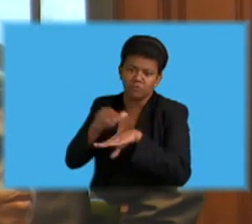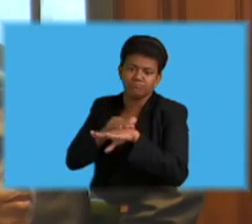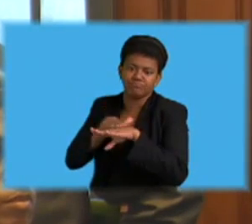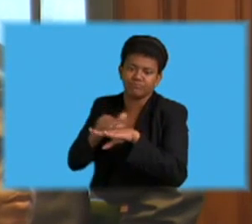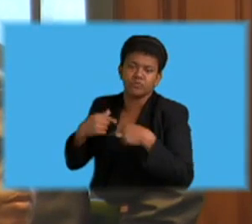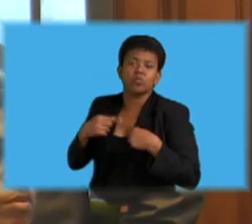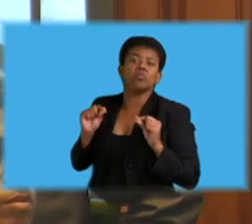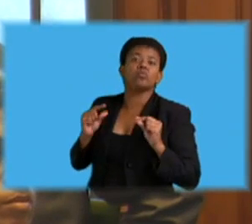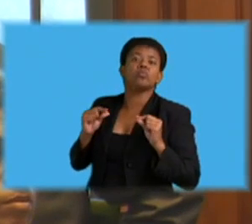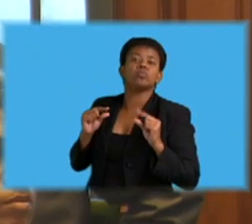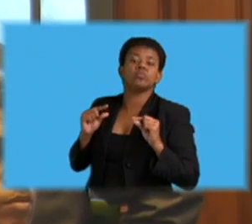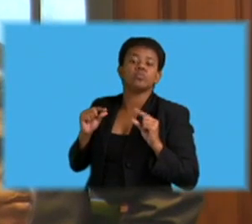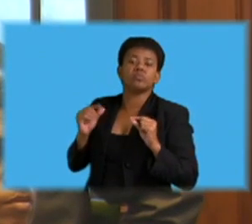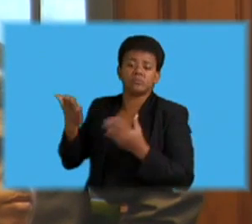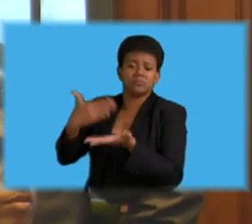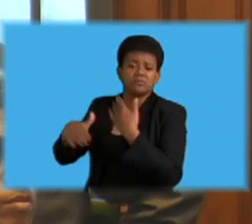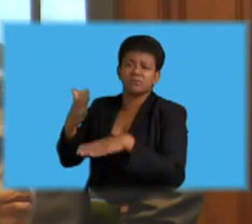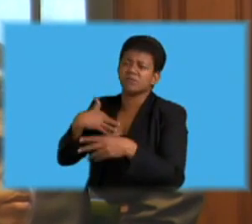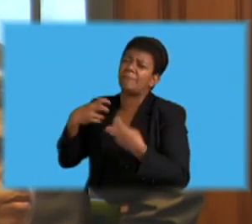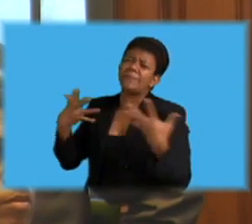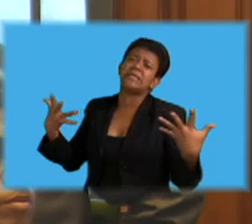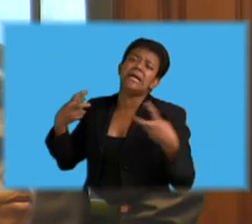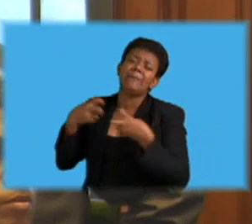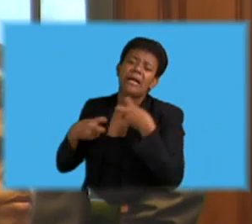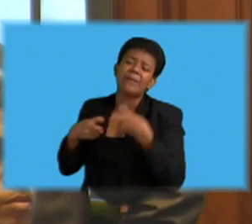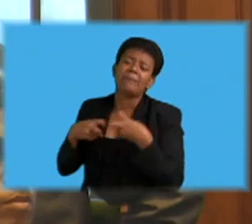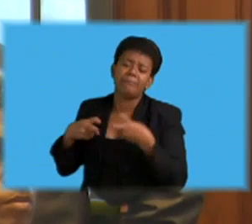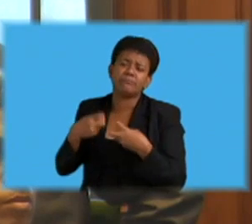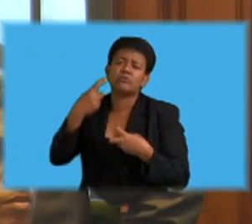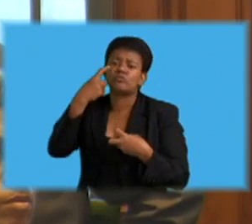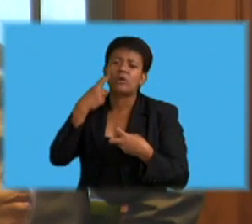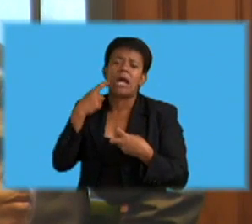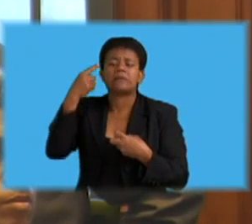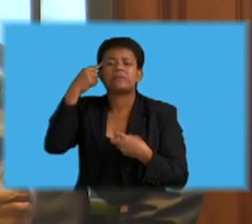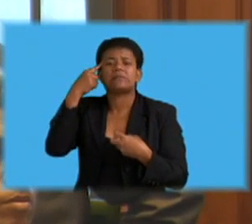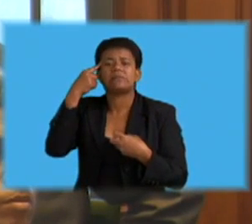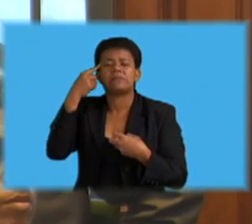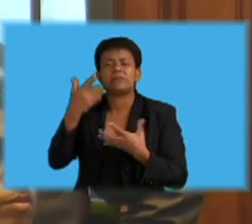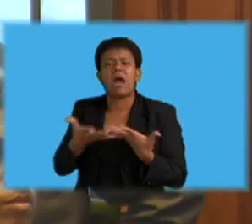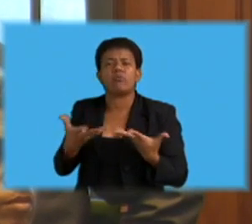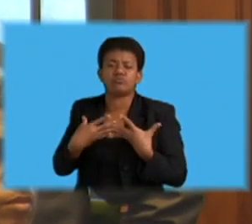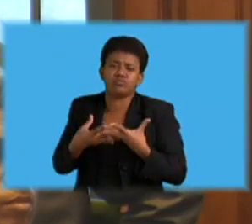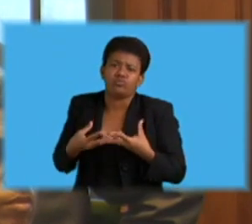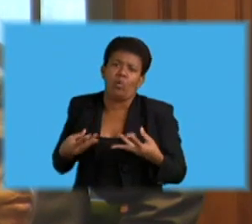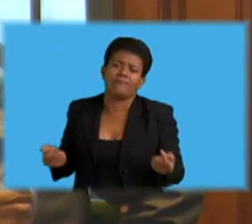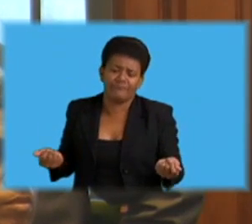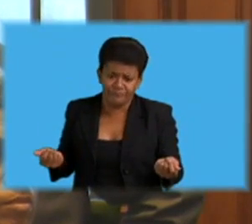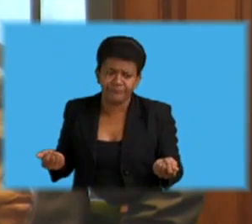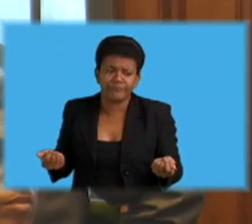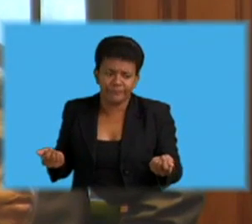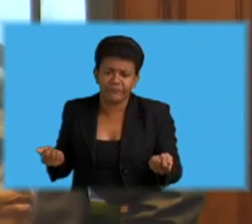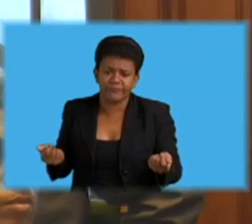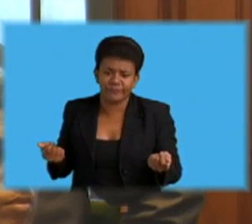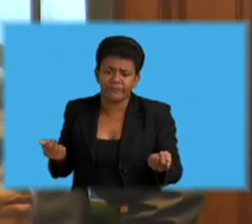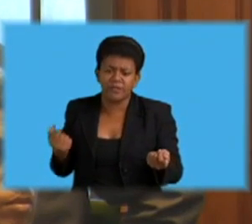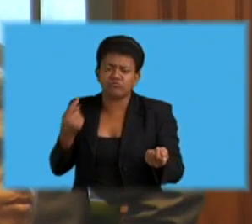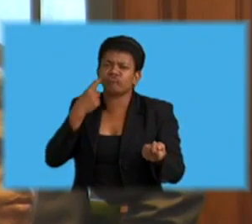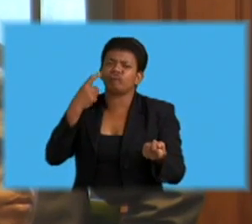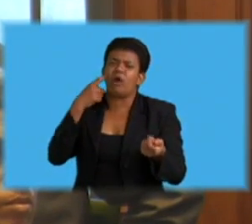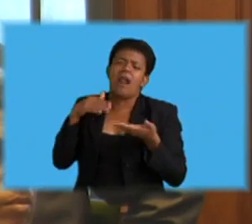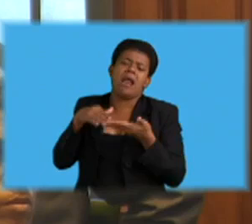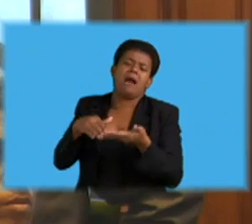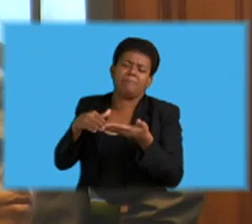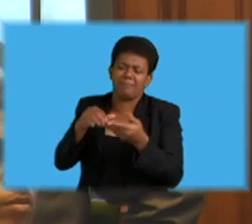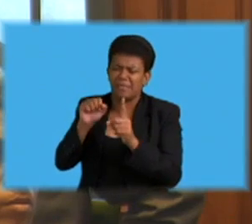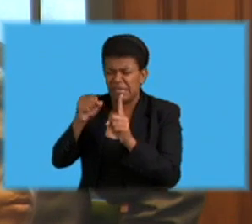is the solution? We are trying to find solutions to fight this moral decay in our society. And there has to be a certain